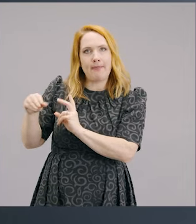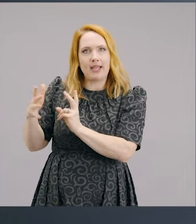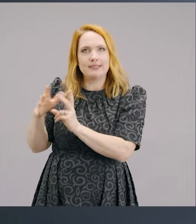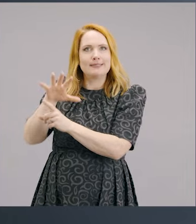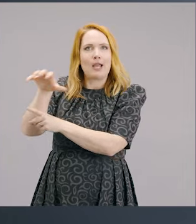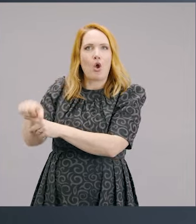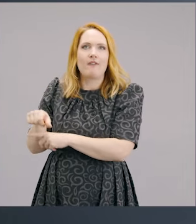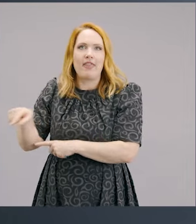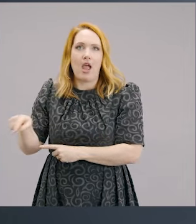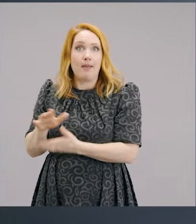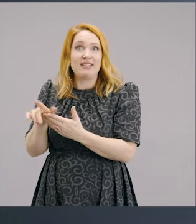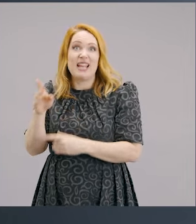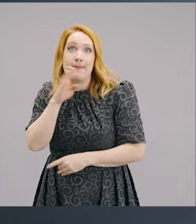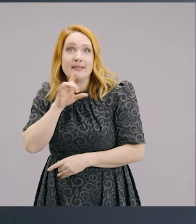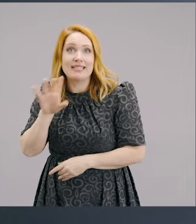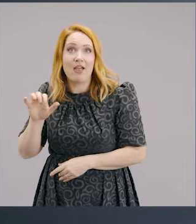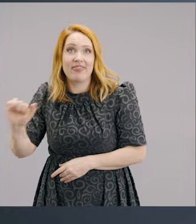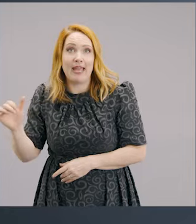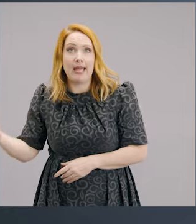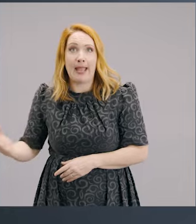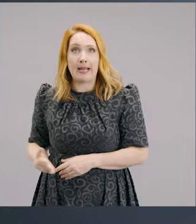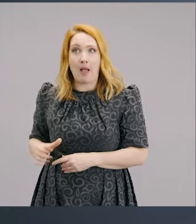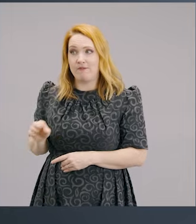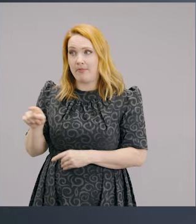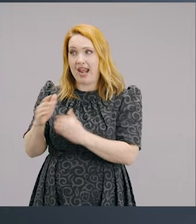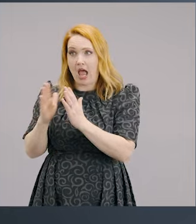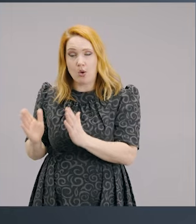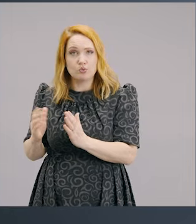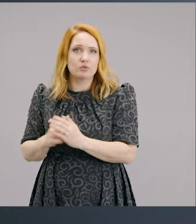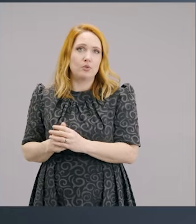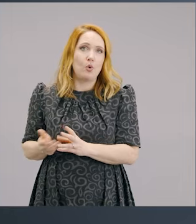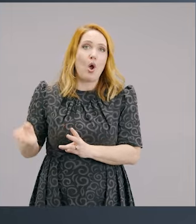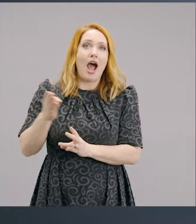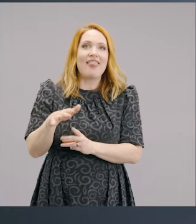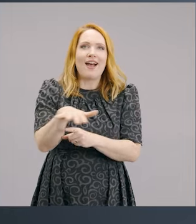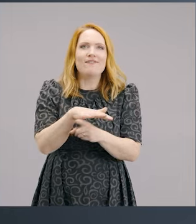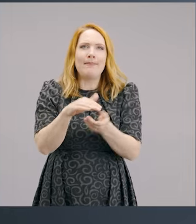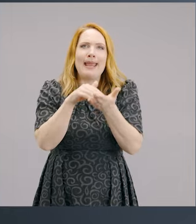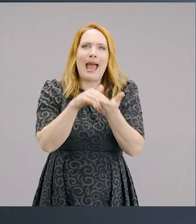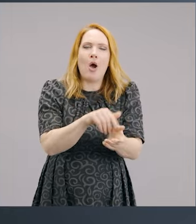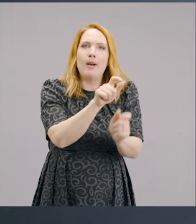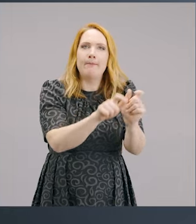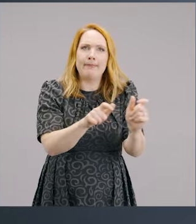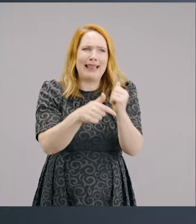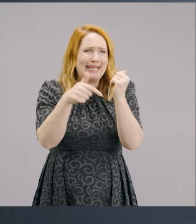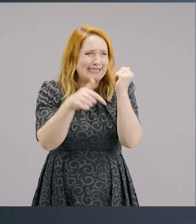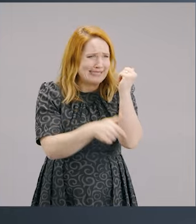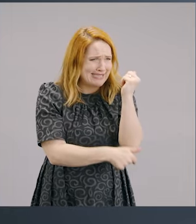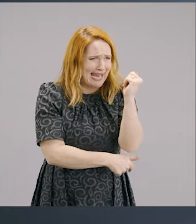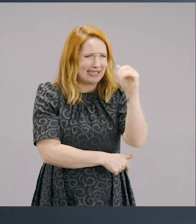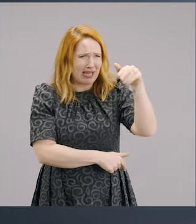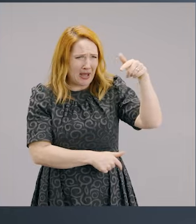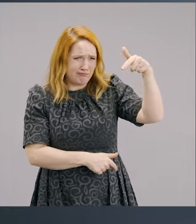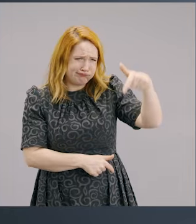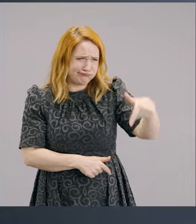into other houses by taking a big loss of income themselves. Other families have helped people get out of debt, they've